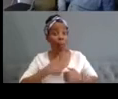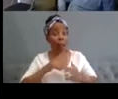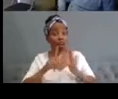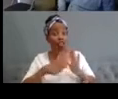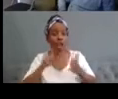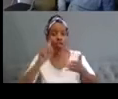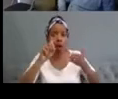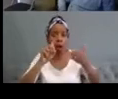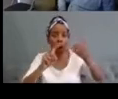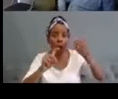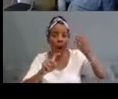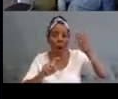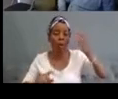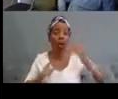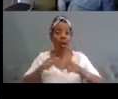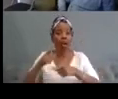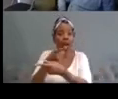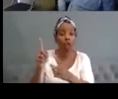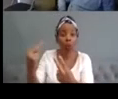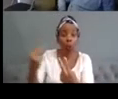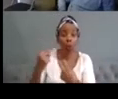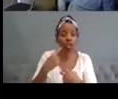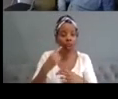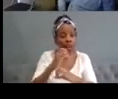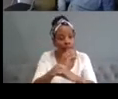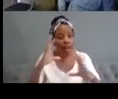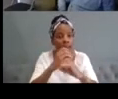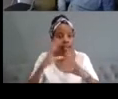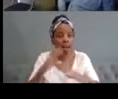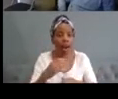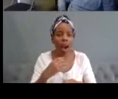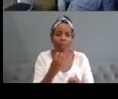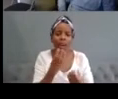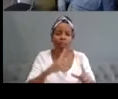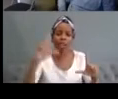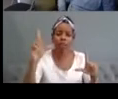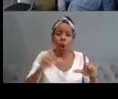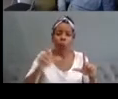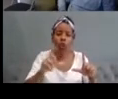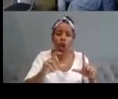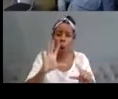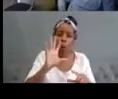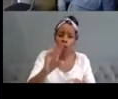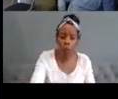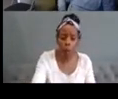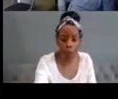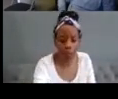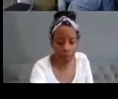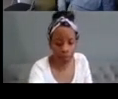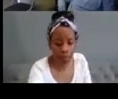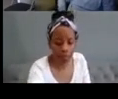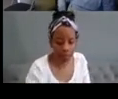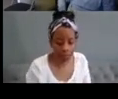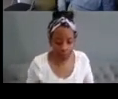just gives people something to look at there's some really lovely photographs as well um if you keep scrolling